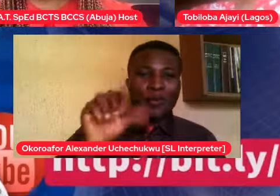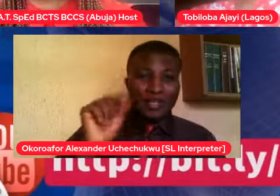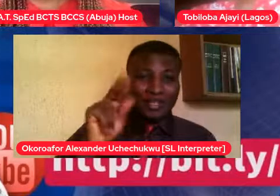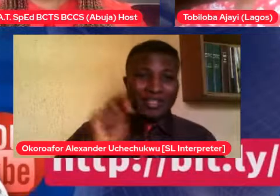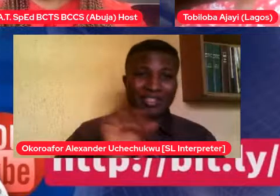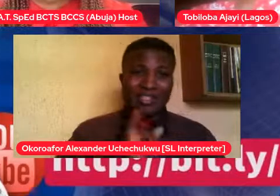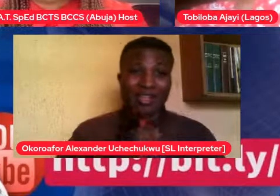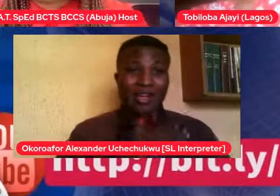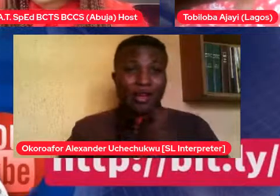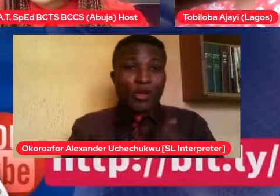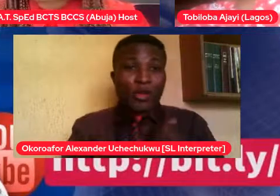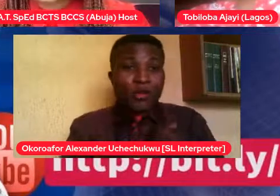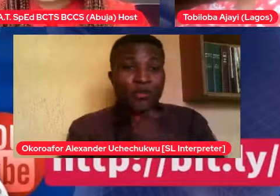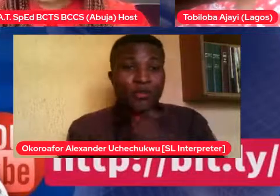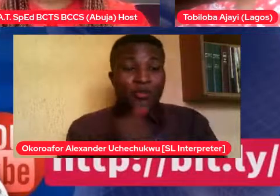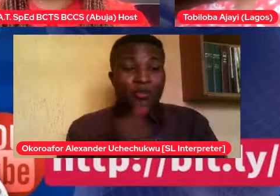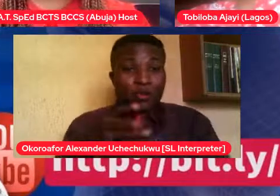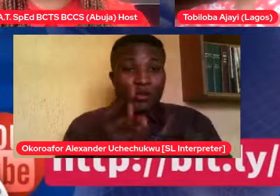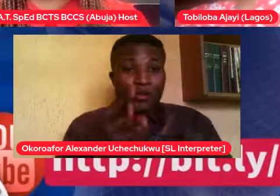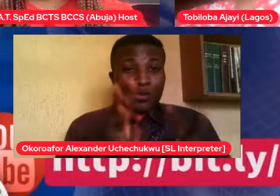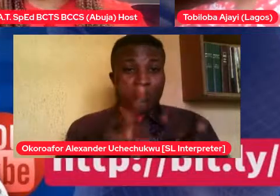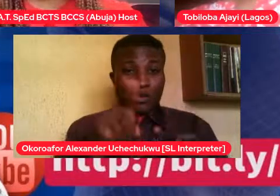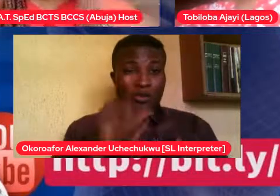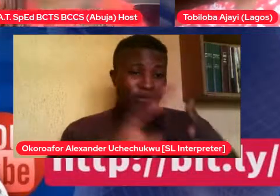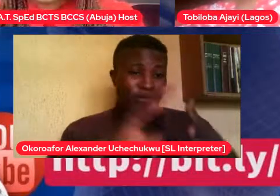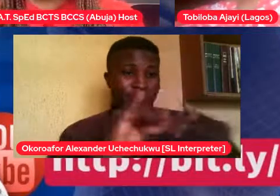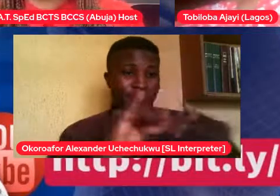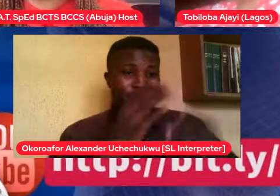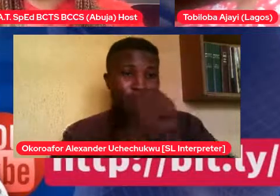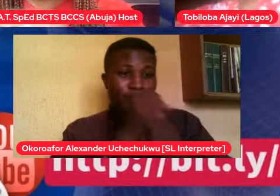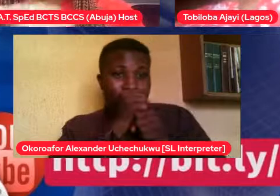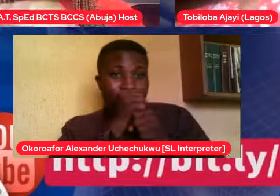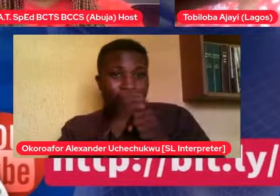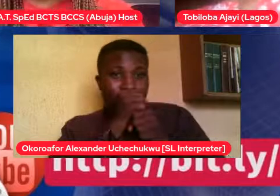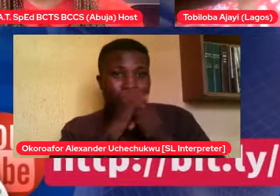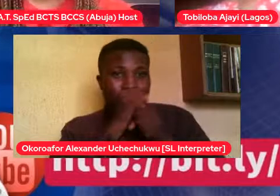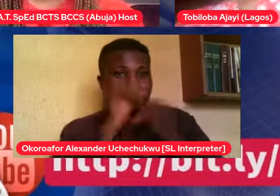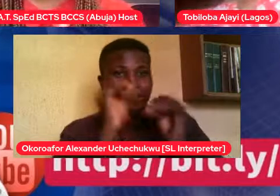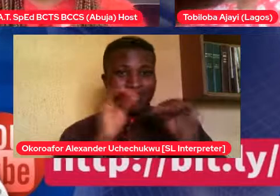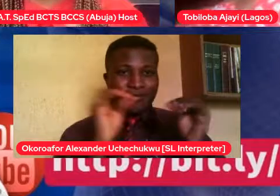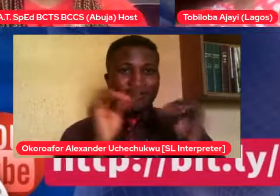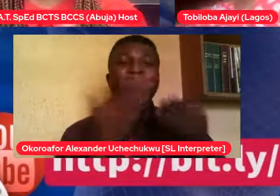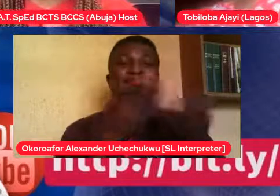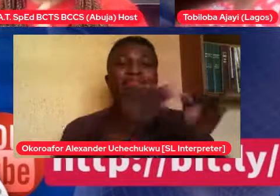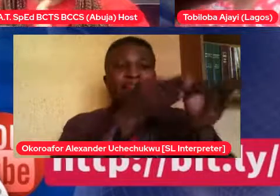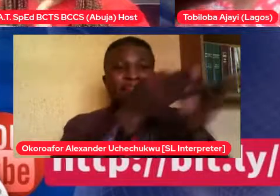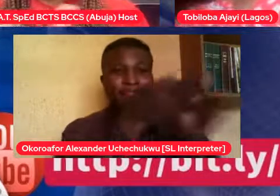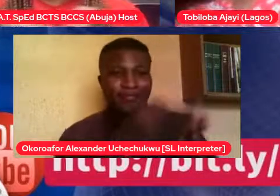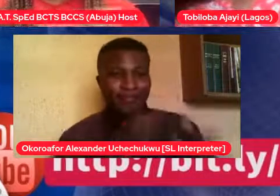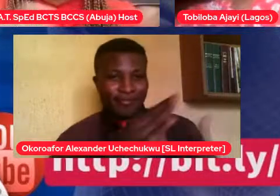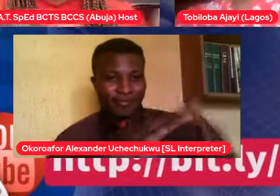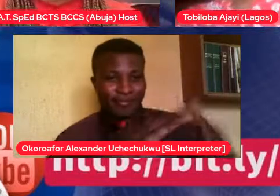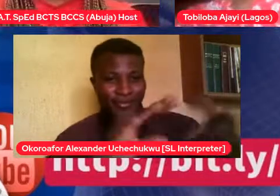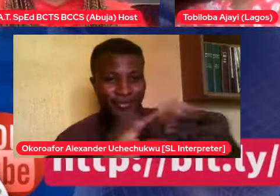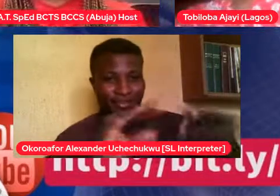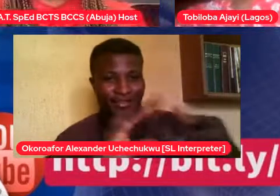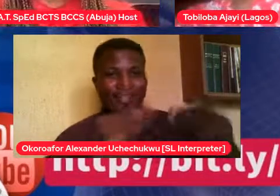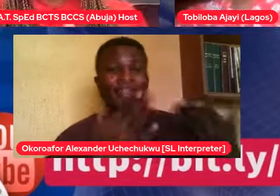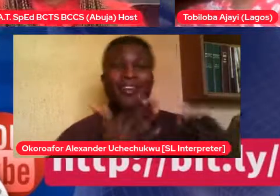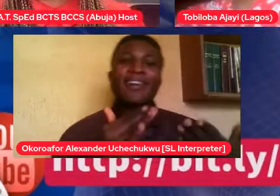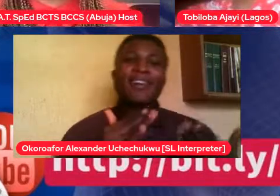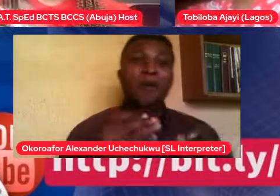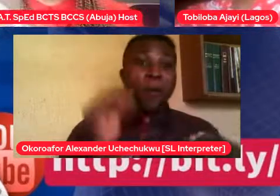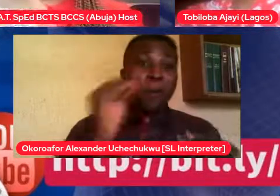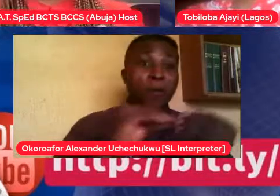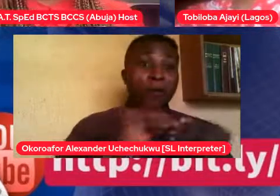which I believe Coach Jennifer will be able to talk to us about that, where we get to, Coach Jennifer. But I wanted you to start with our realities